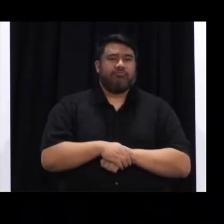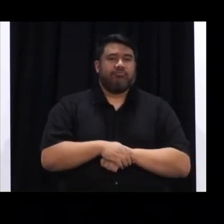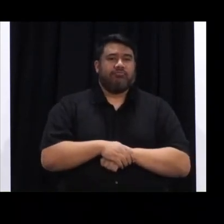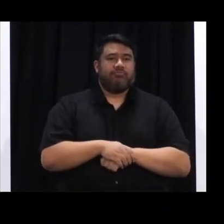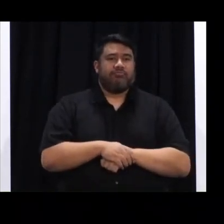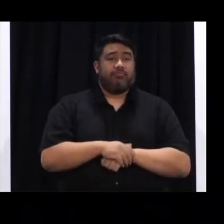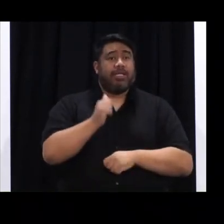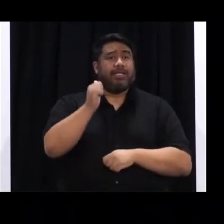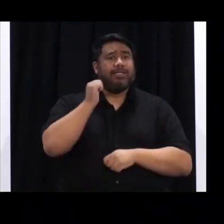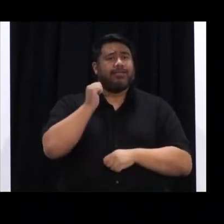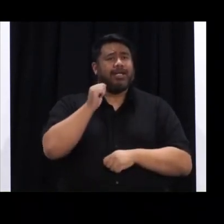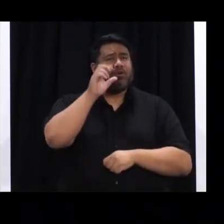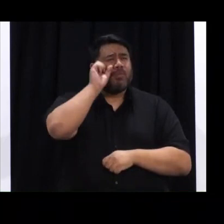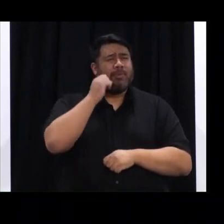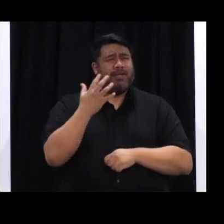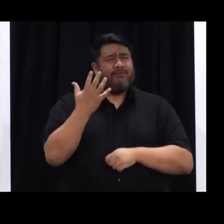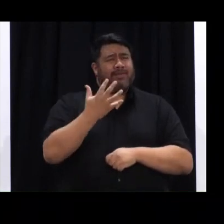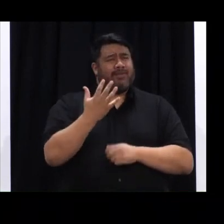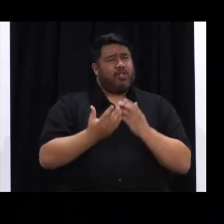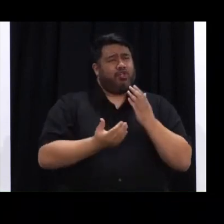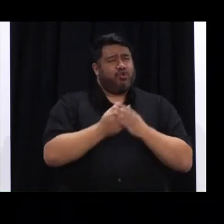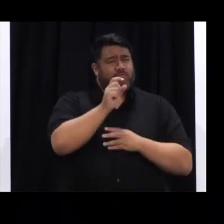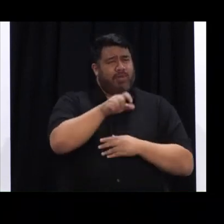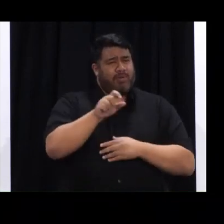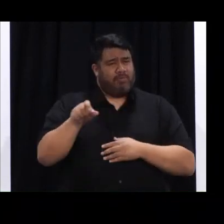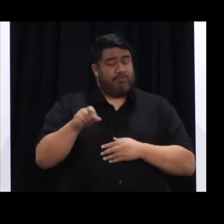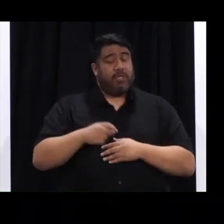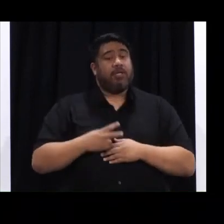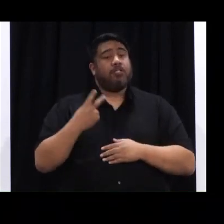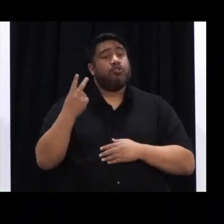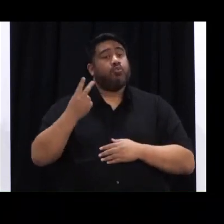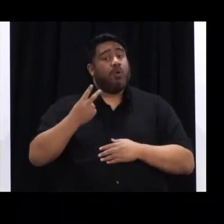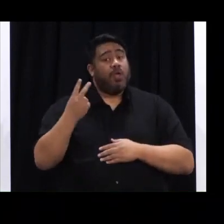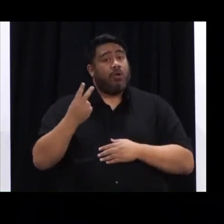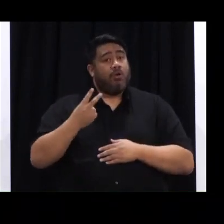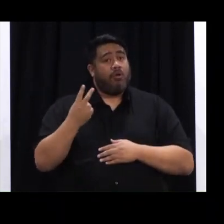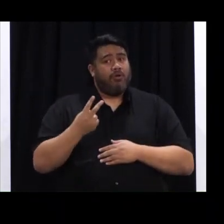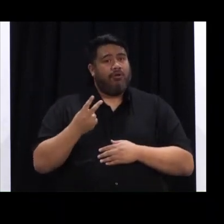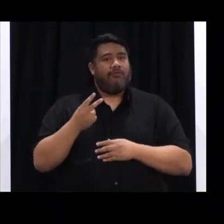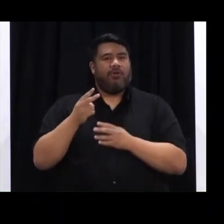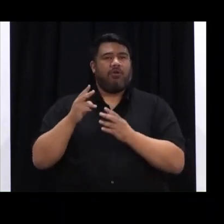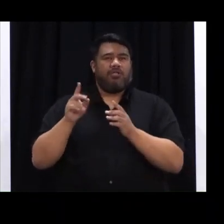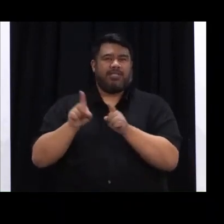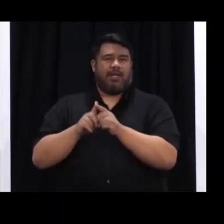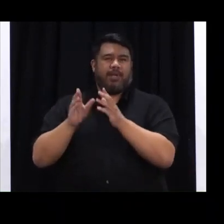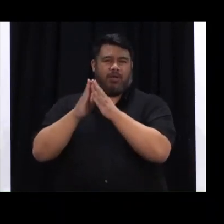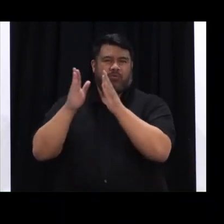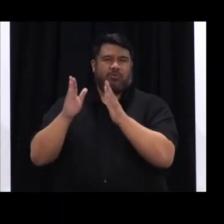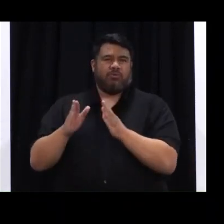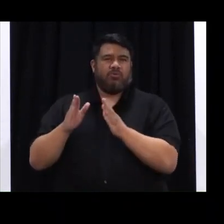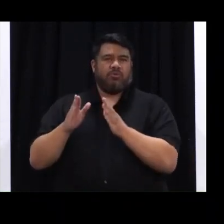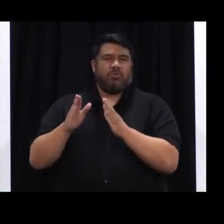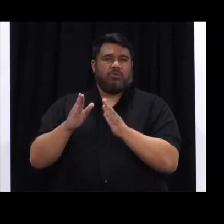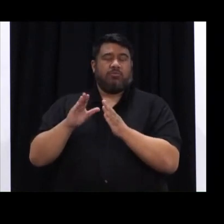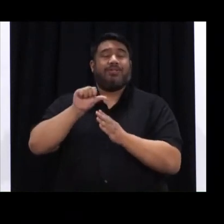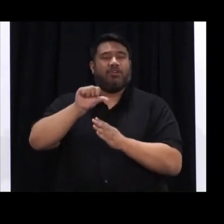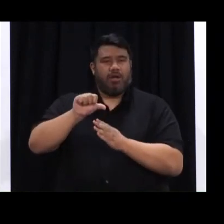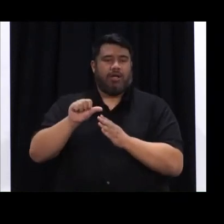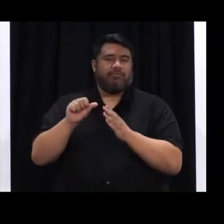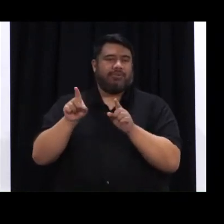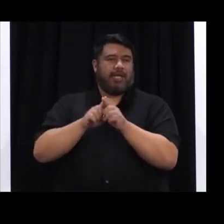yesterday's 15 cases, know that 12 of them are contacts of other cases, and nine of these were household contacts.